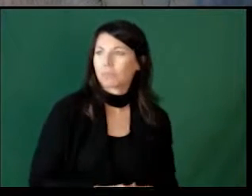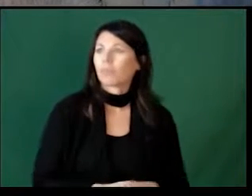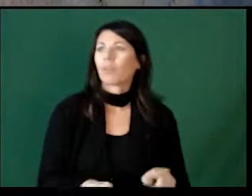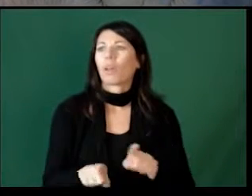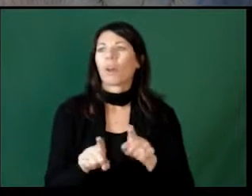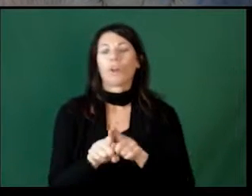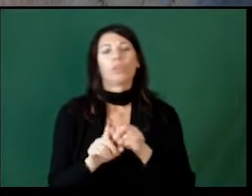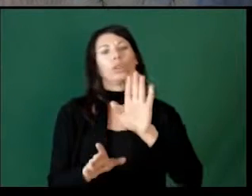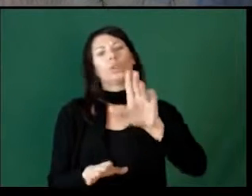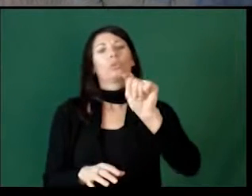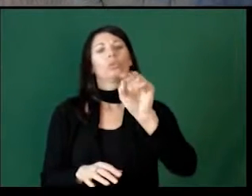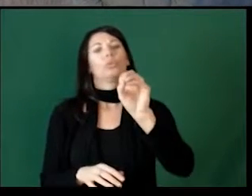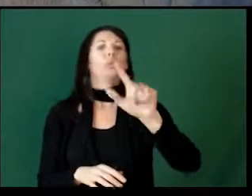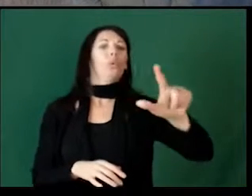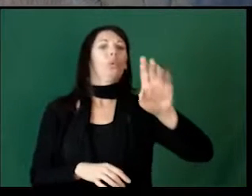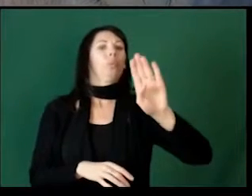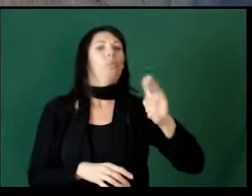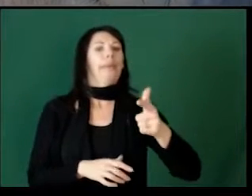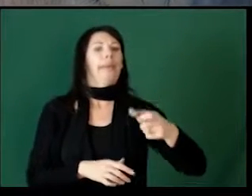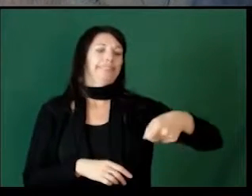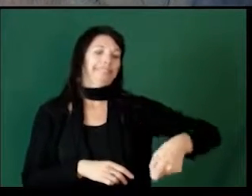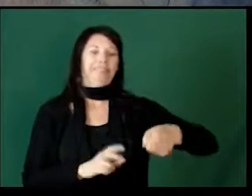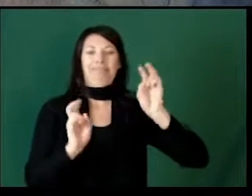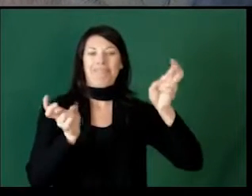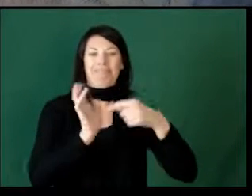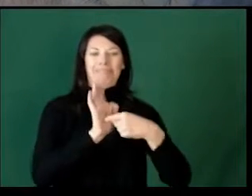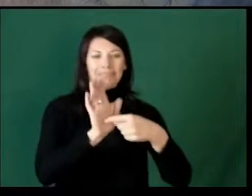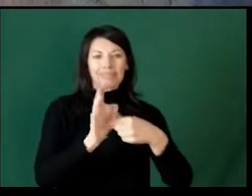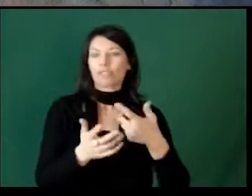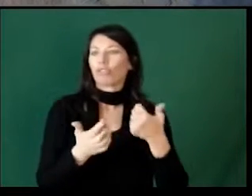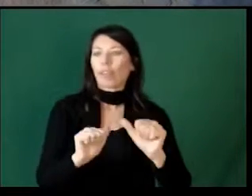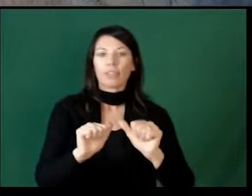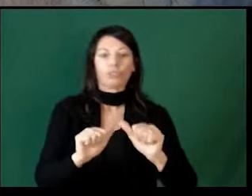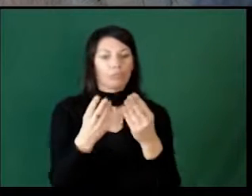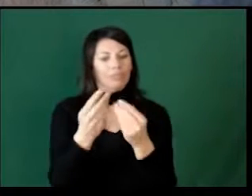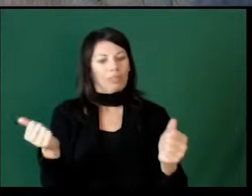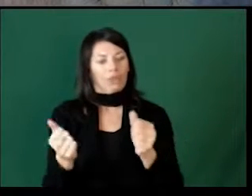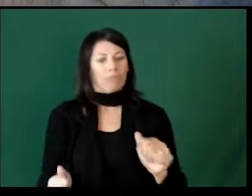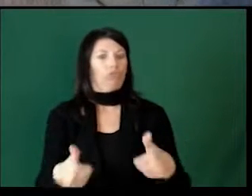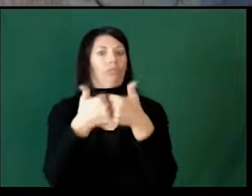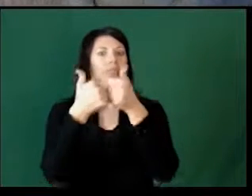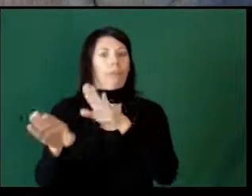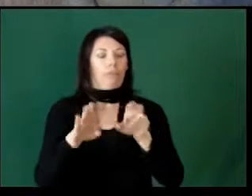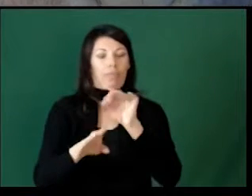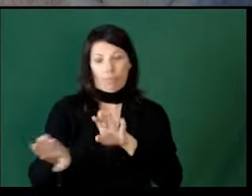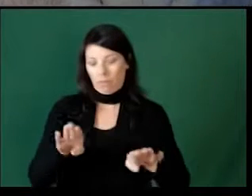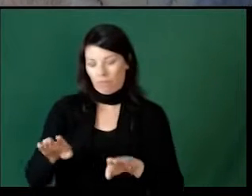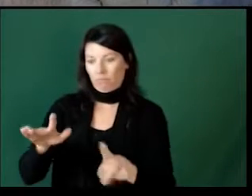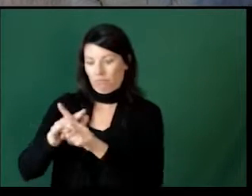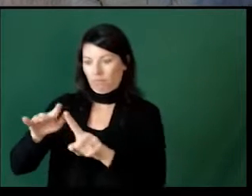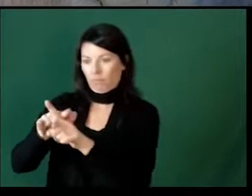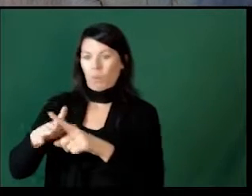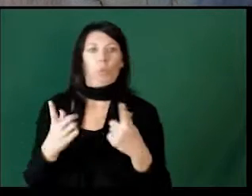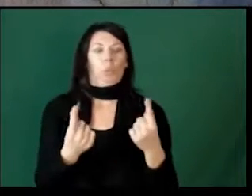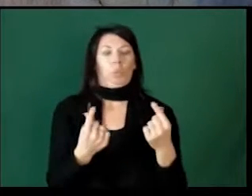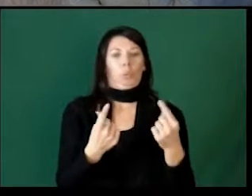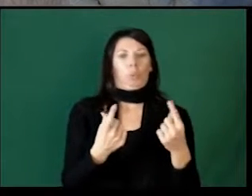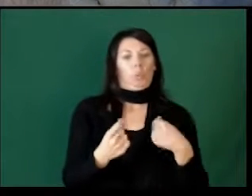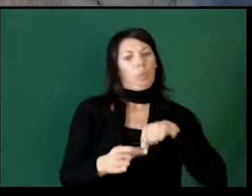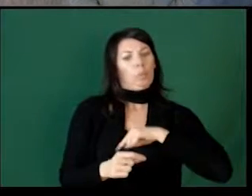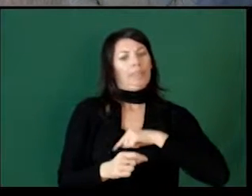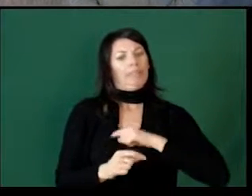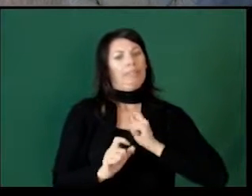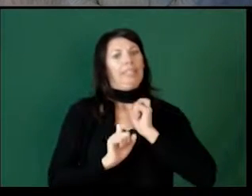We gave you some things to kind of put in your tool bag, kind of resolving some of those challenging behaviors. What do you do when those challenging behaviors come up?